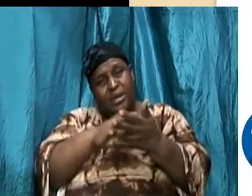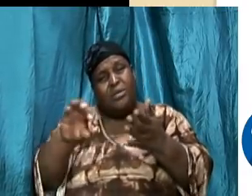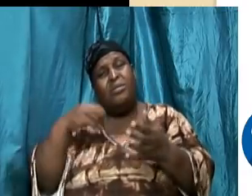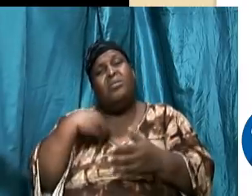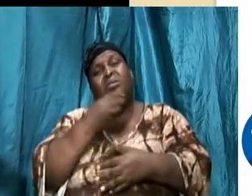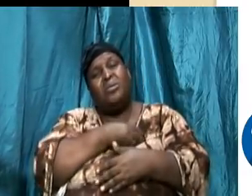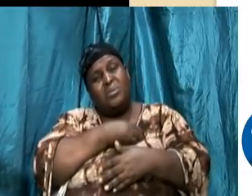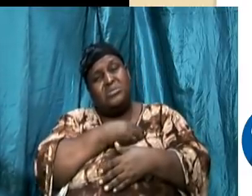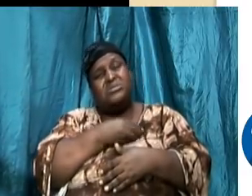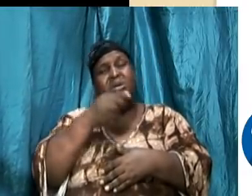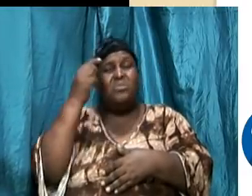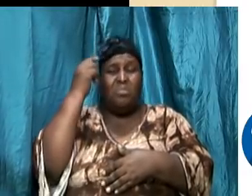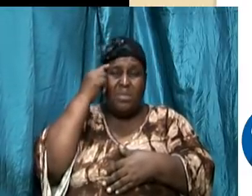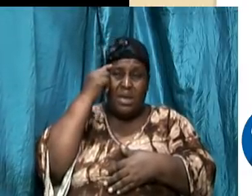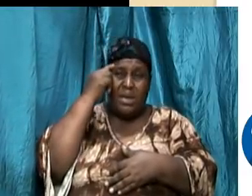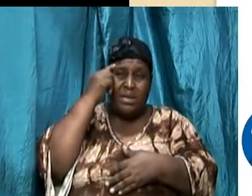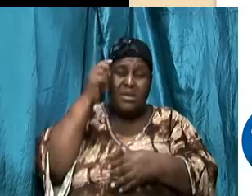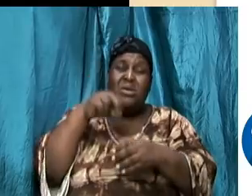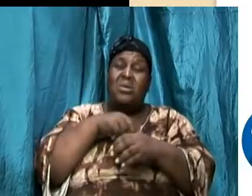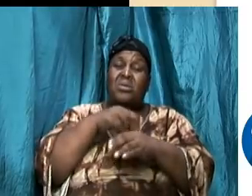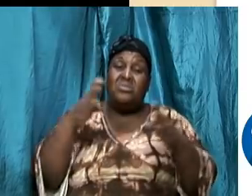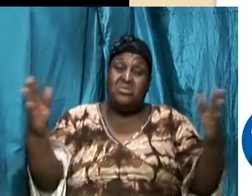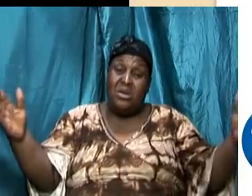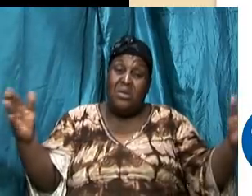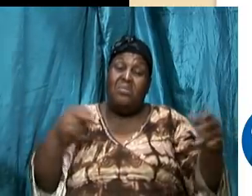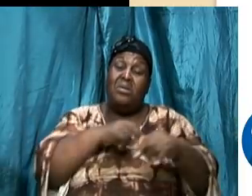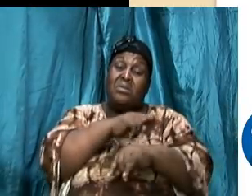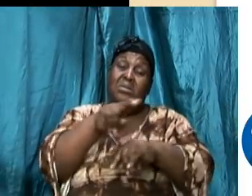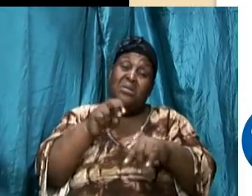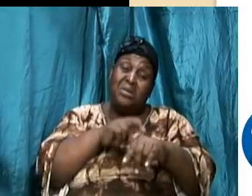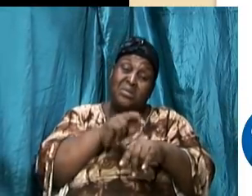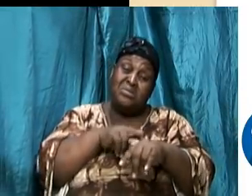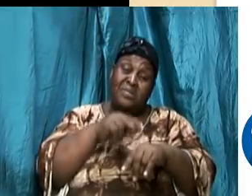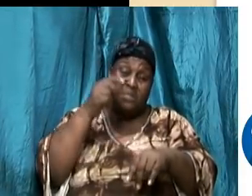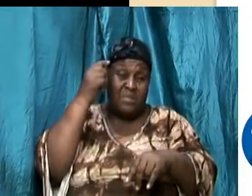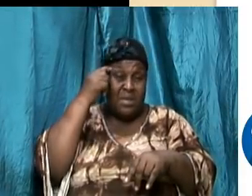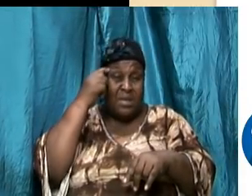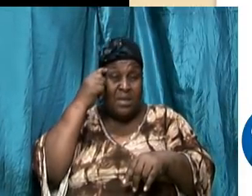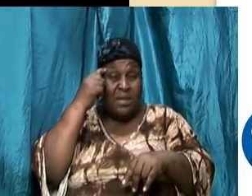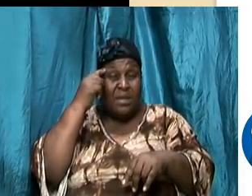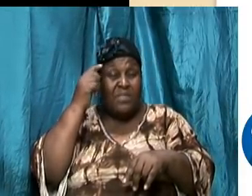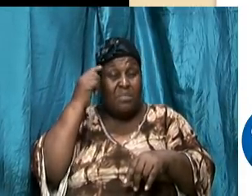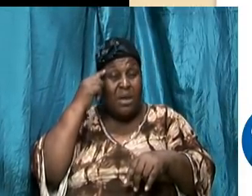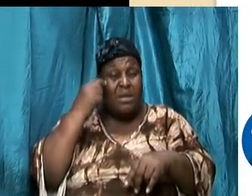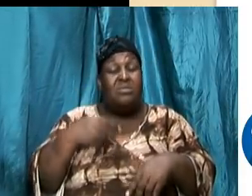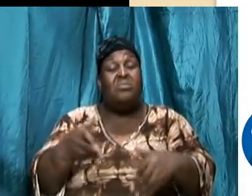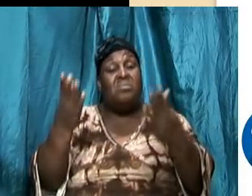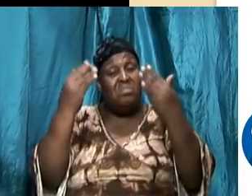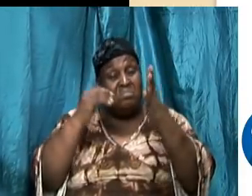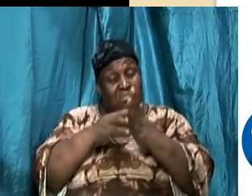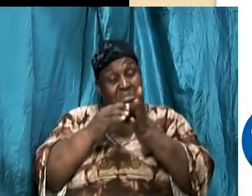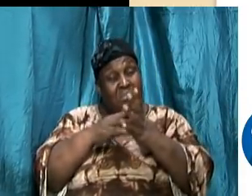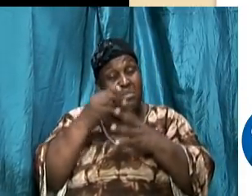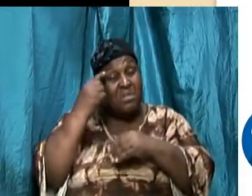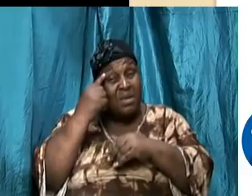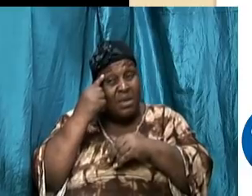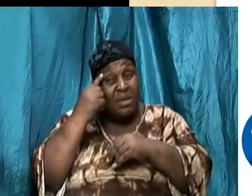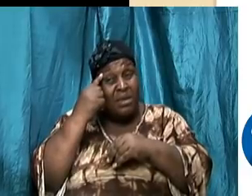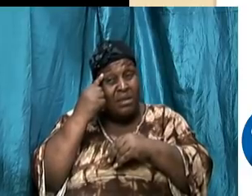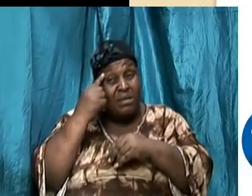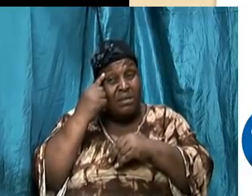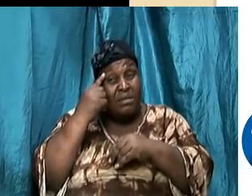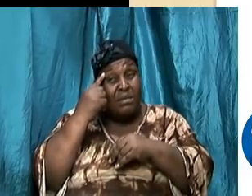general nature of the mind the mind is going to easily revert back to so there is the constant plea and the constant